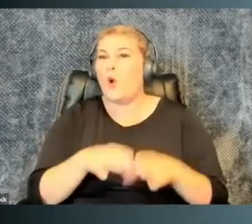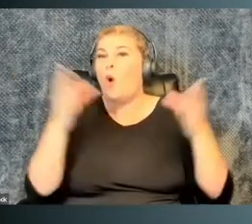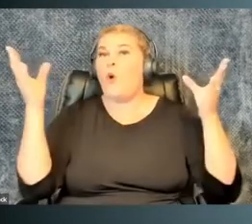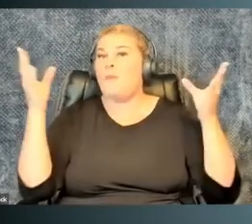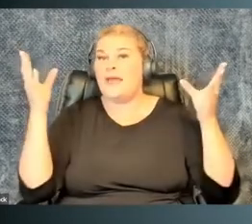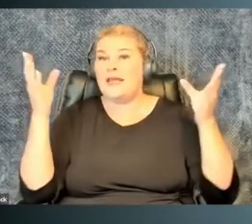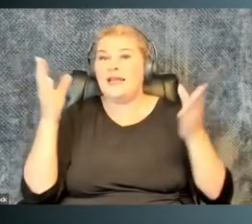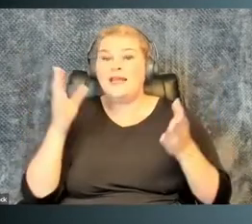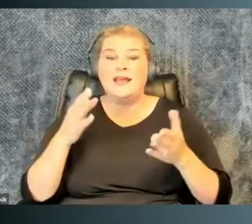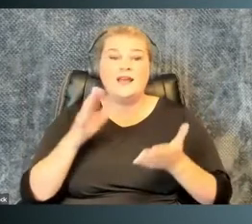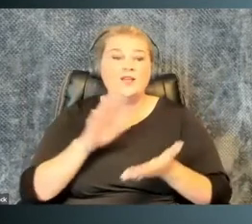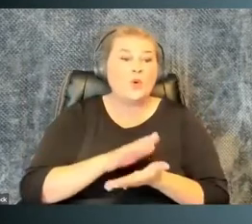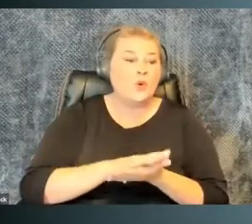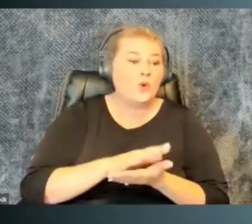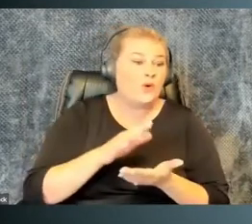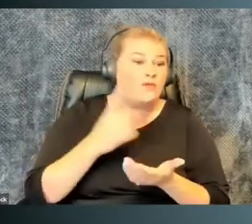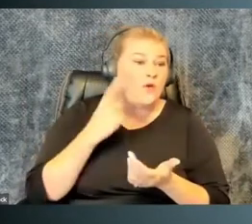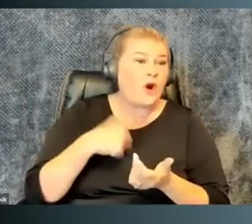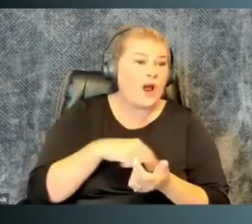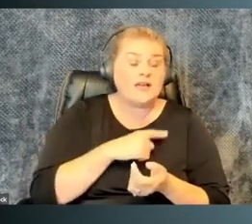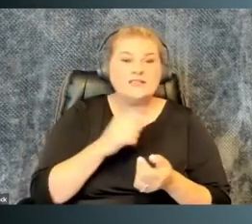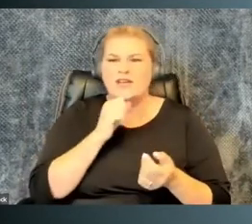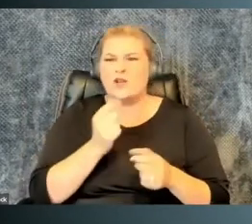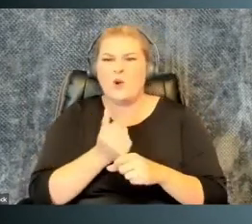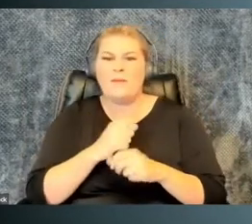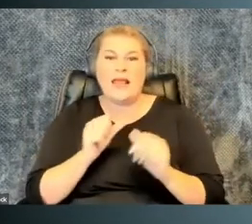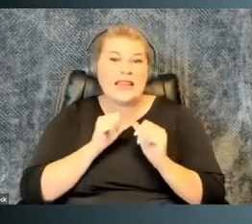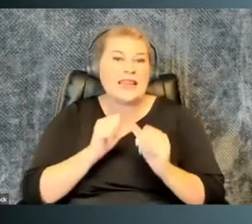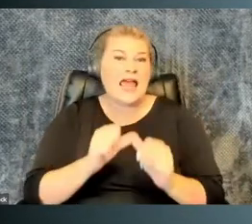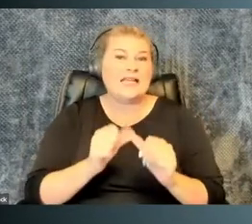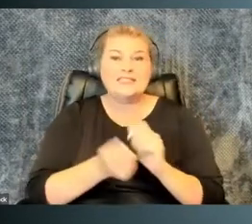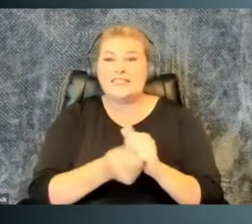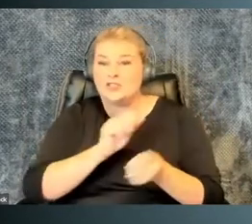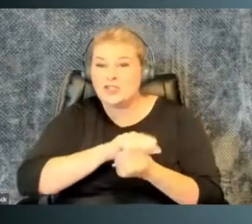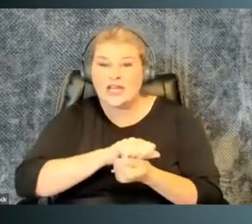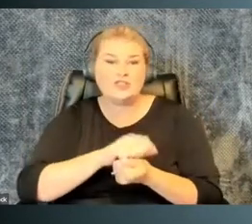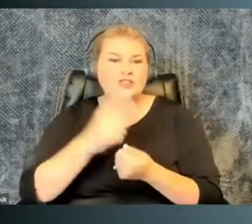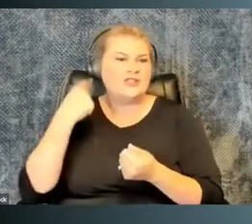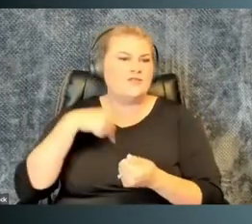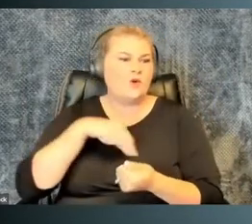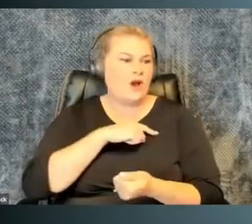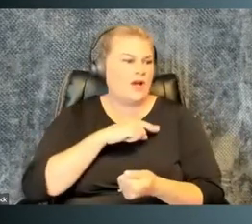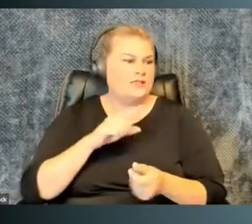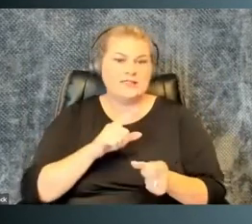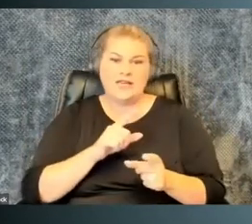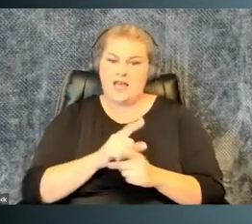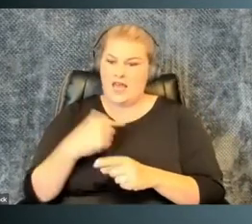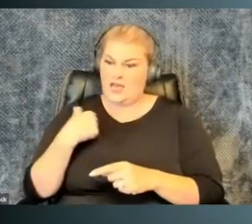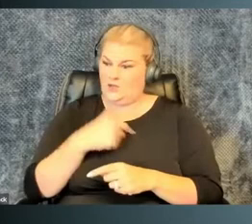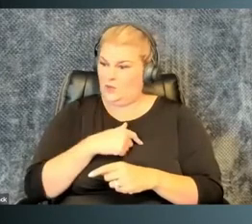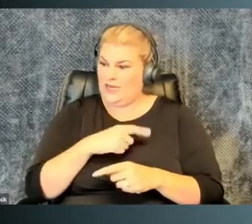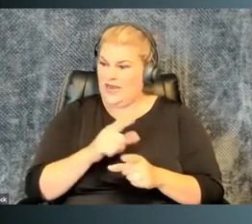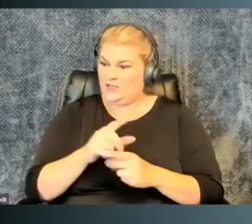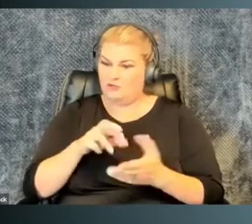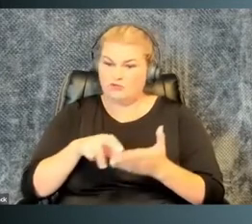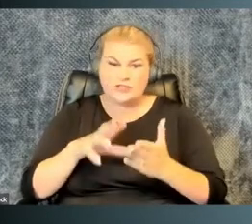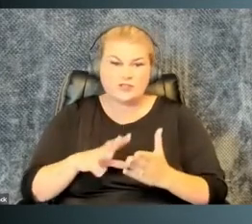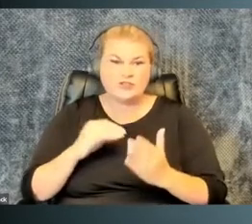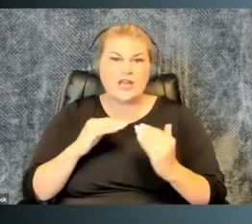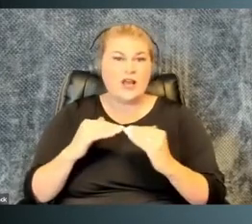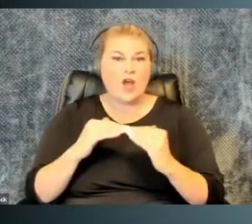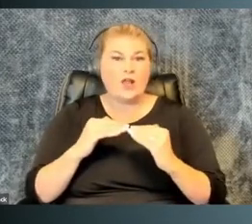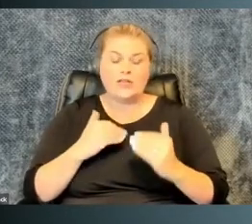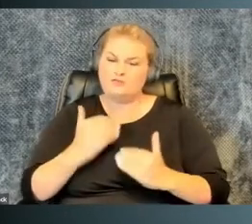They don't open the gates of the academy for us. They don't make lasting changes to the way we, as